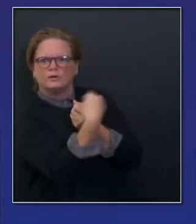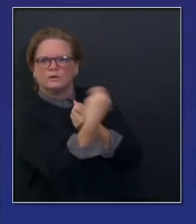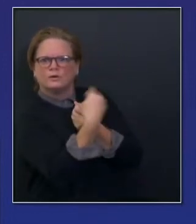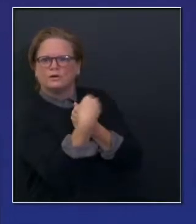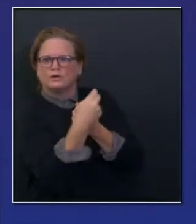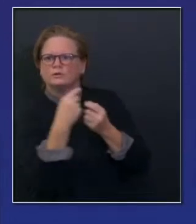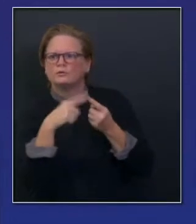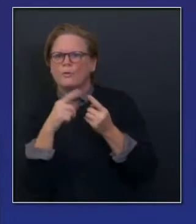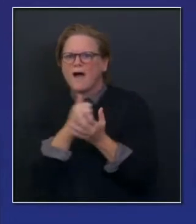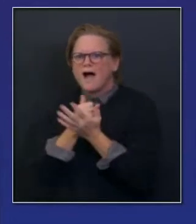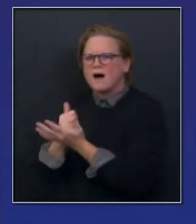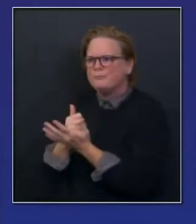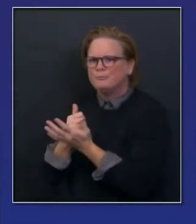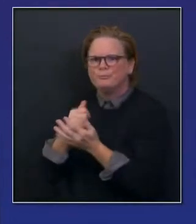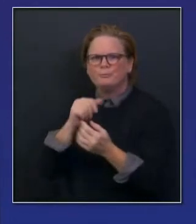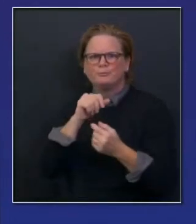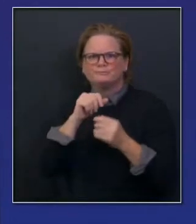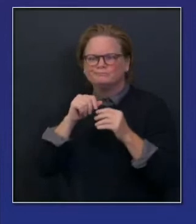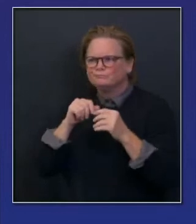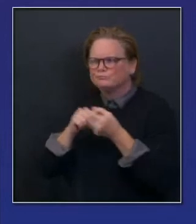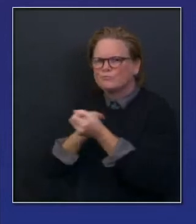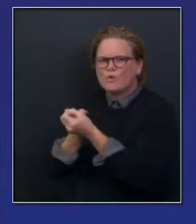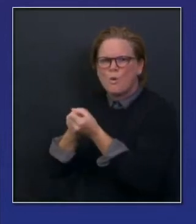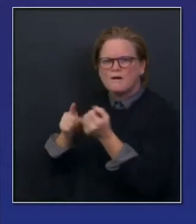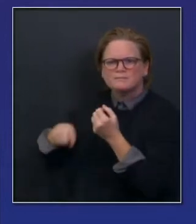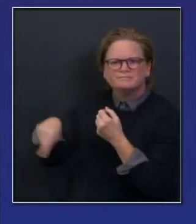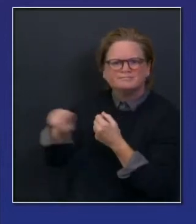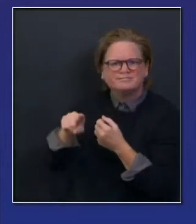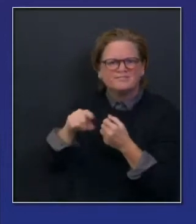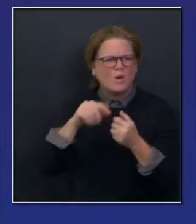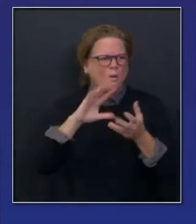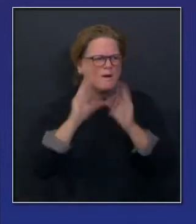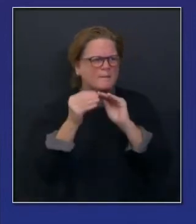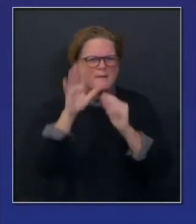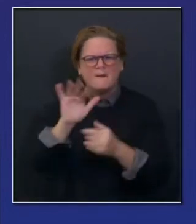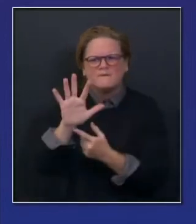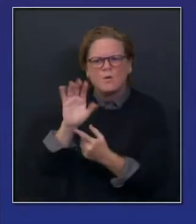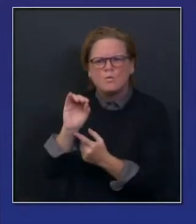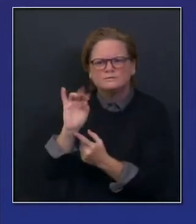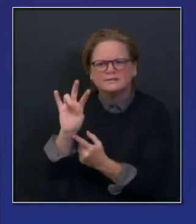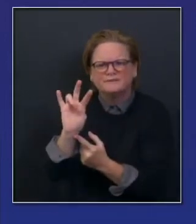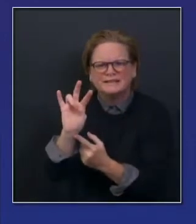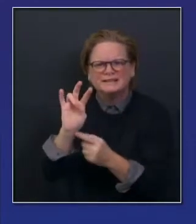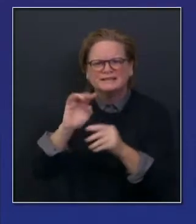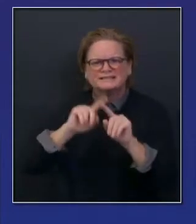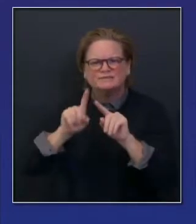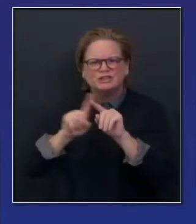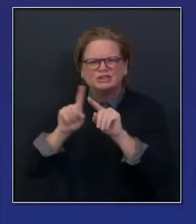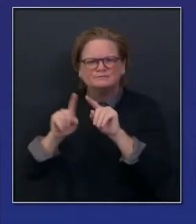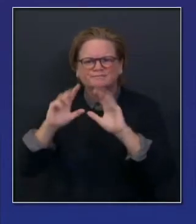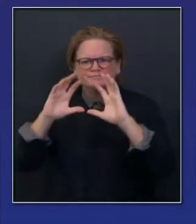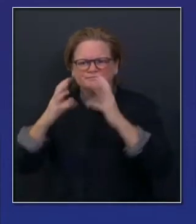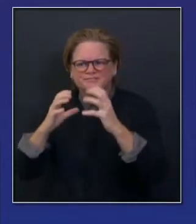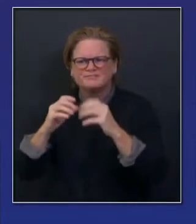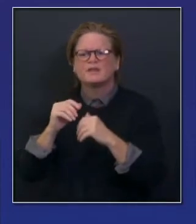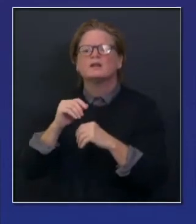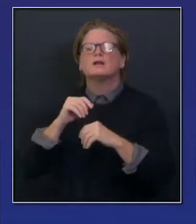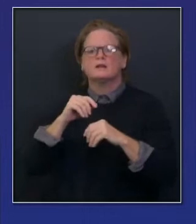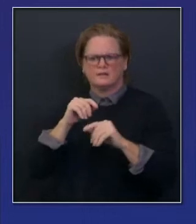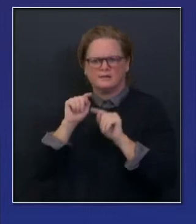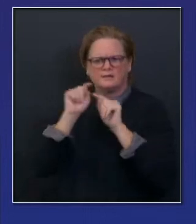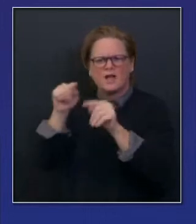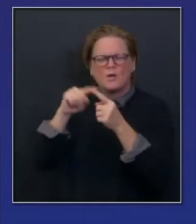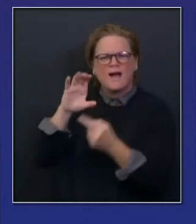recent staff enhancements, 130 under a CalMAT individuals, CalMAT program.